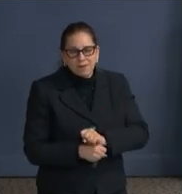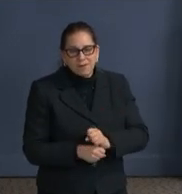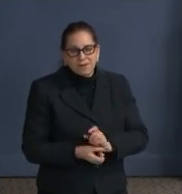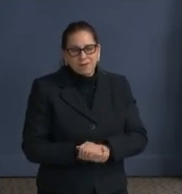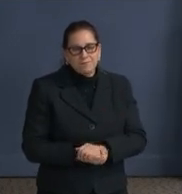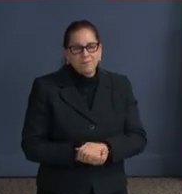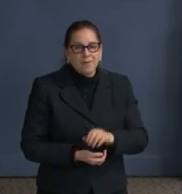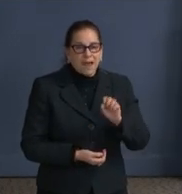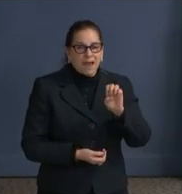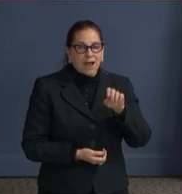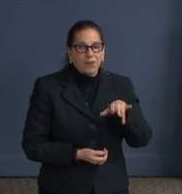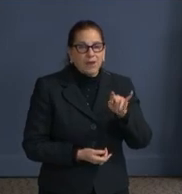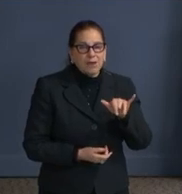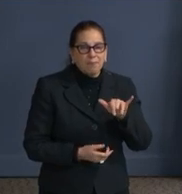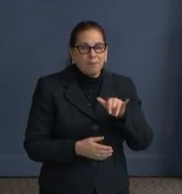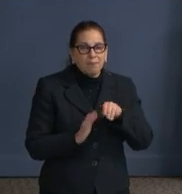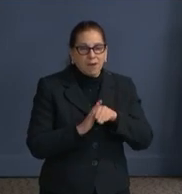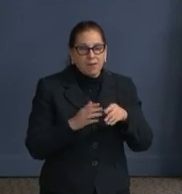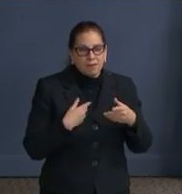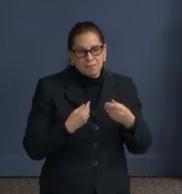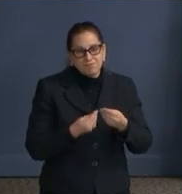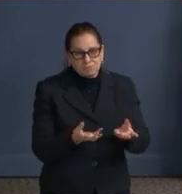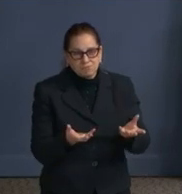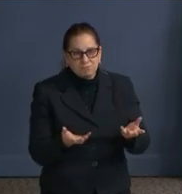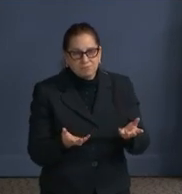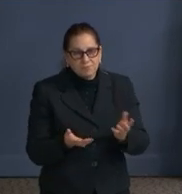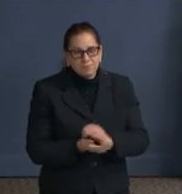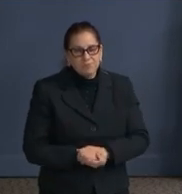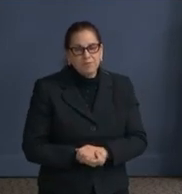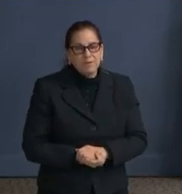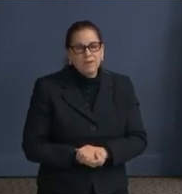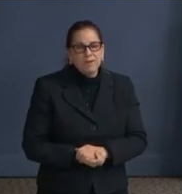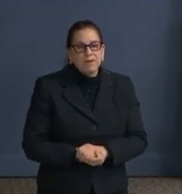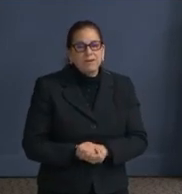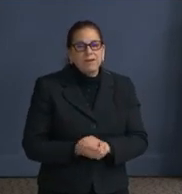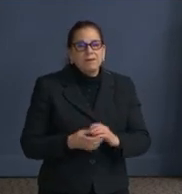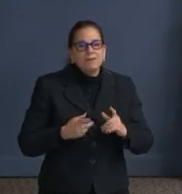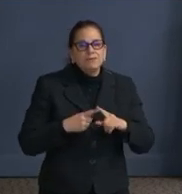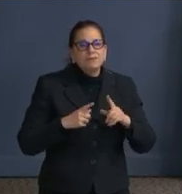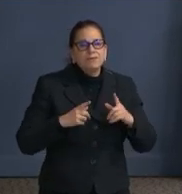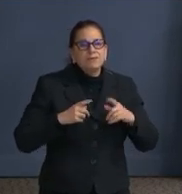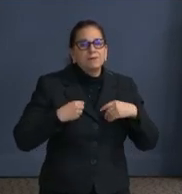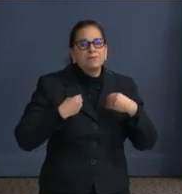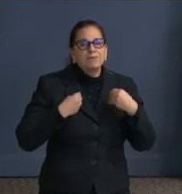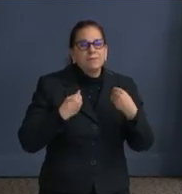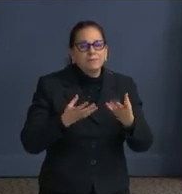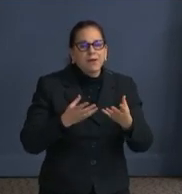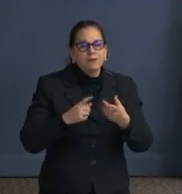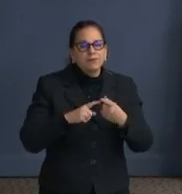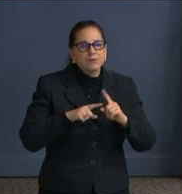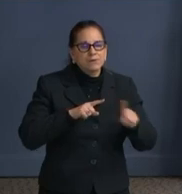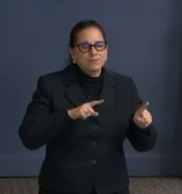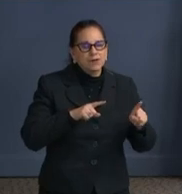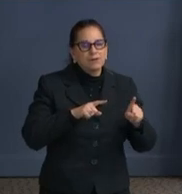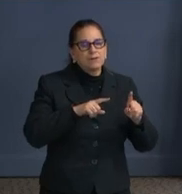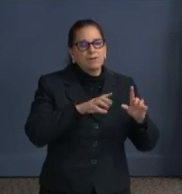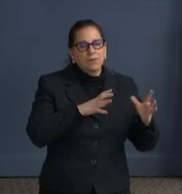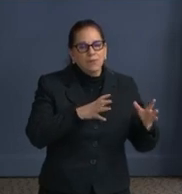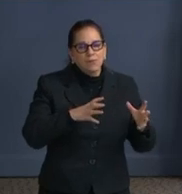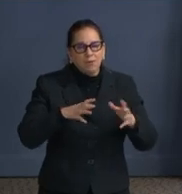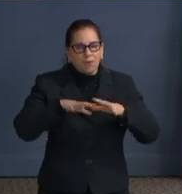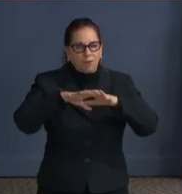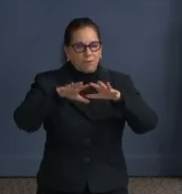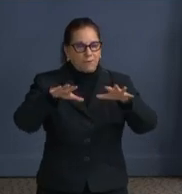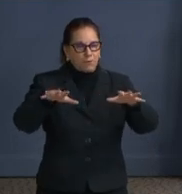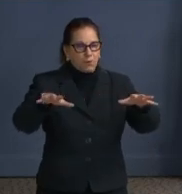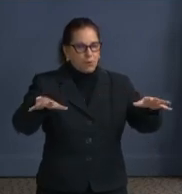to that process and then we have an equity model to the process overall with those three buckets, right, of how we allocate vaccine.